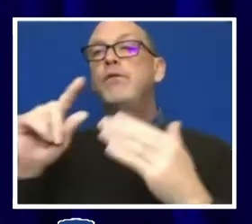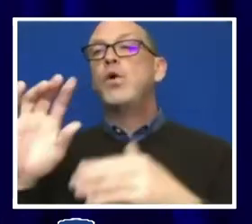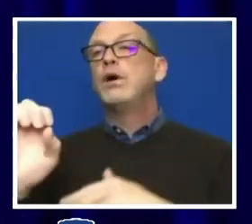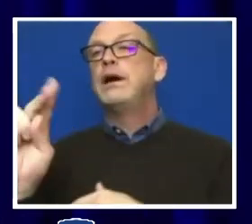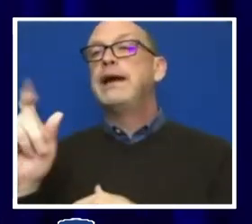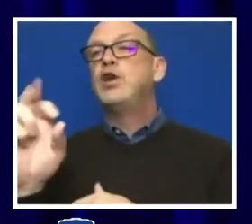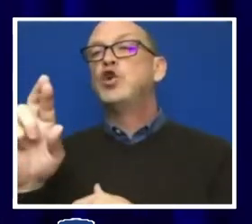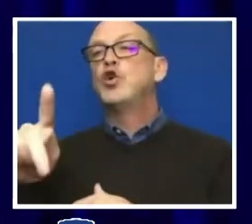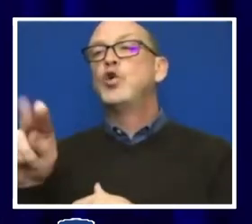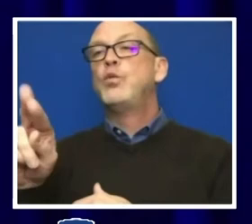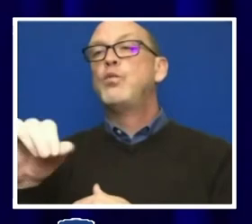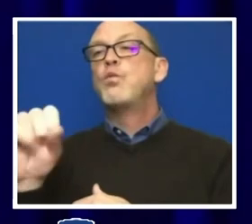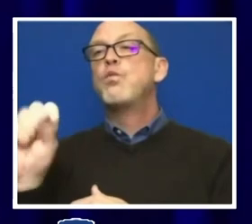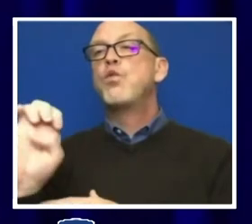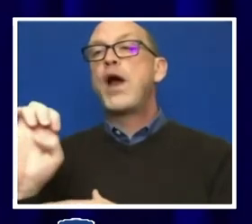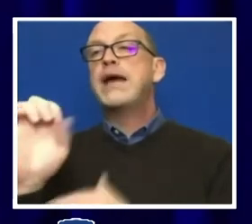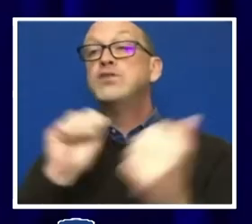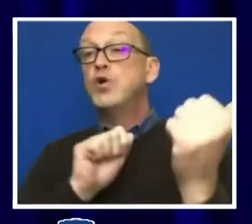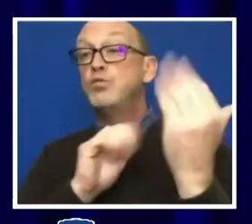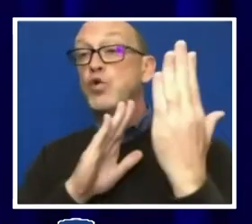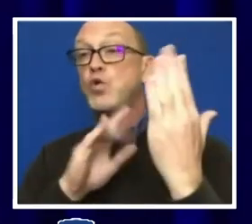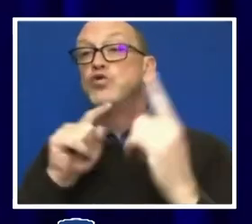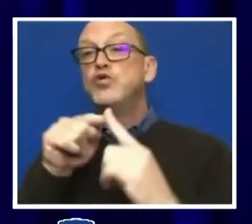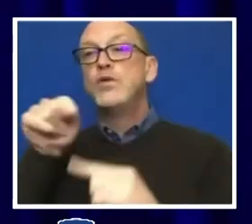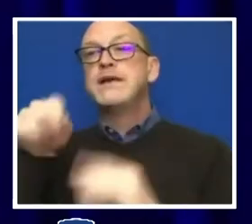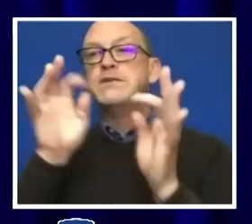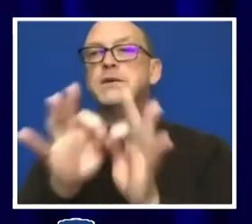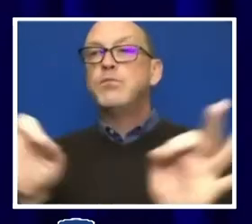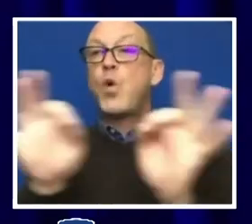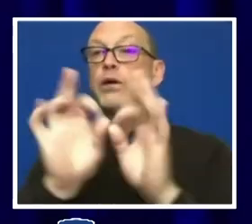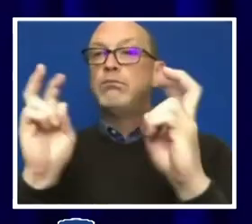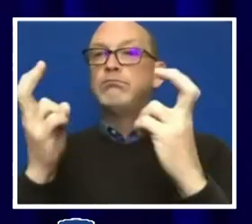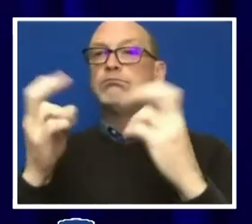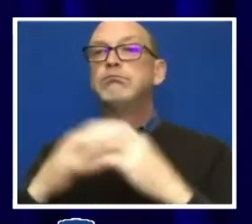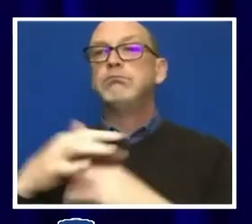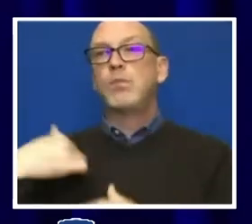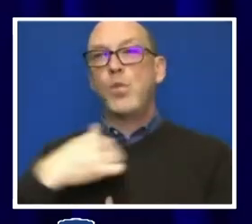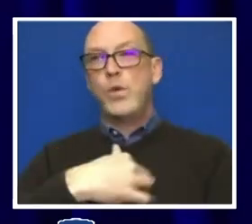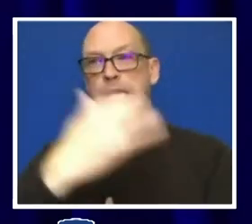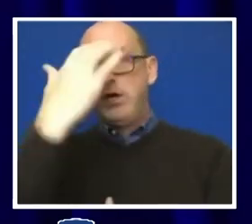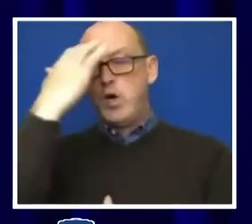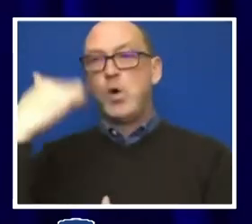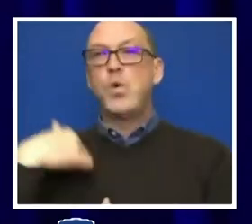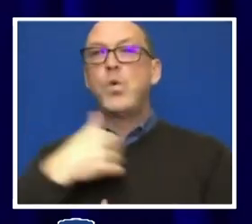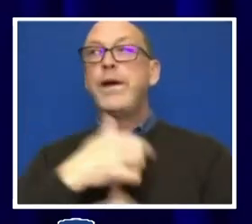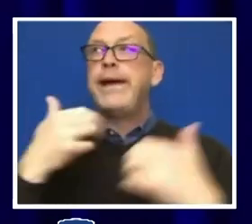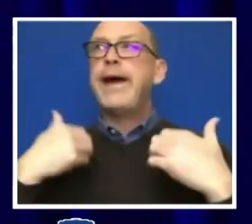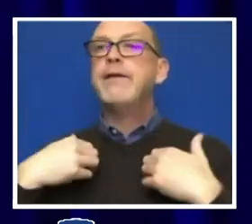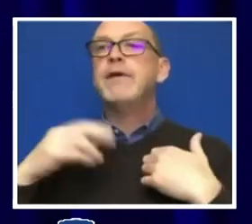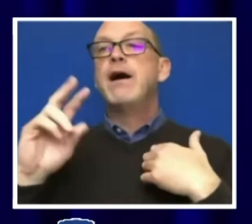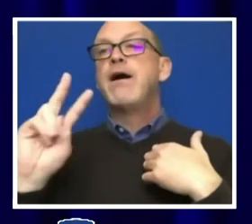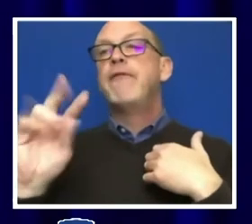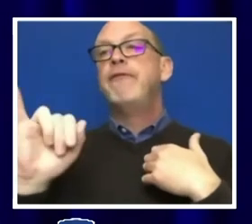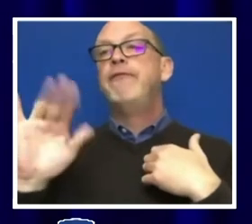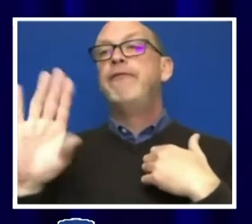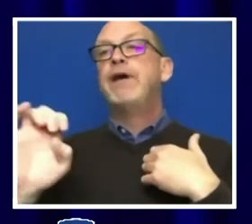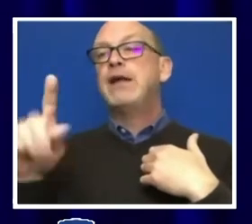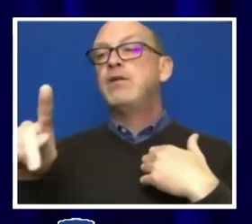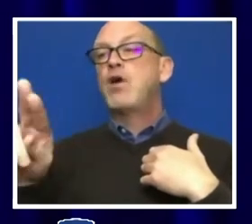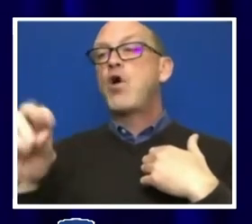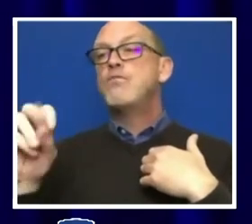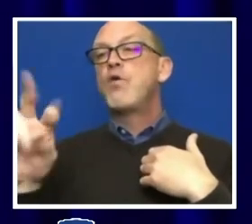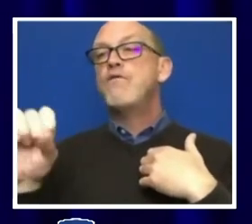to this important topic. Now, we know we have a vice provost for educational equity.